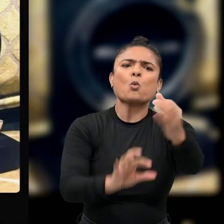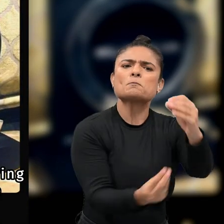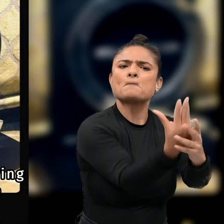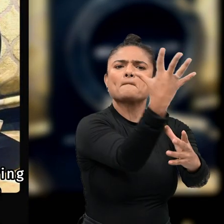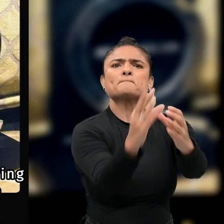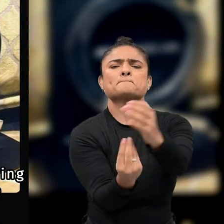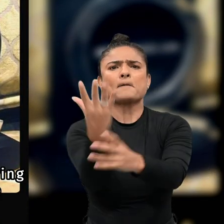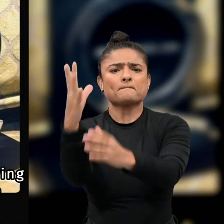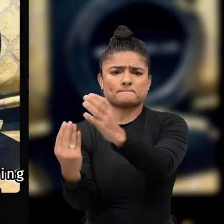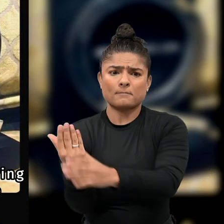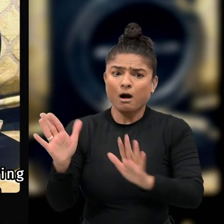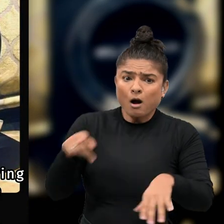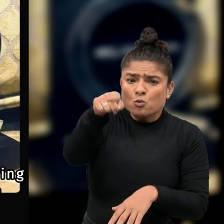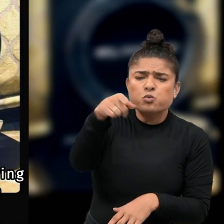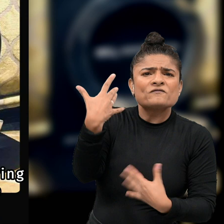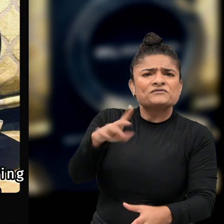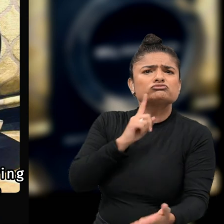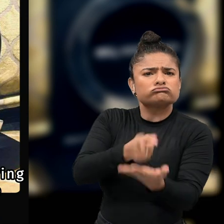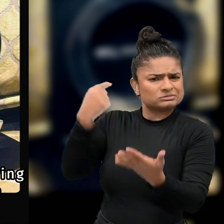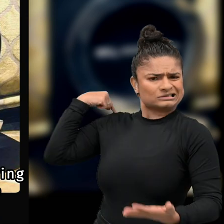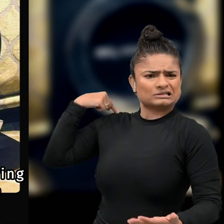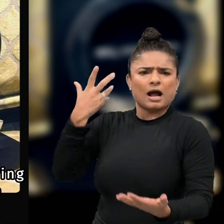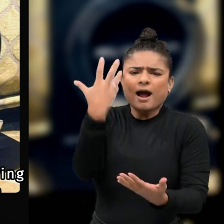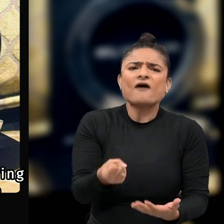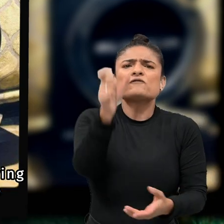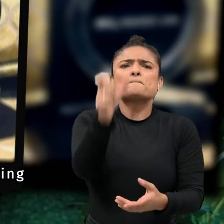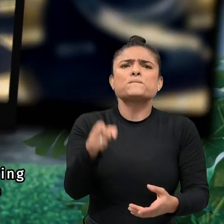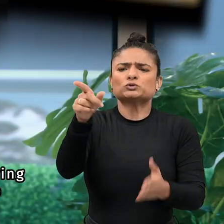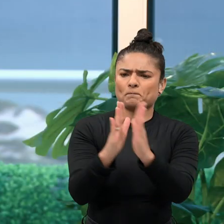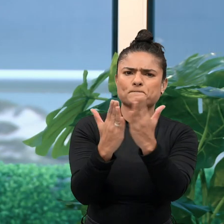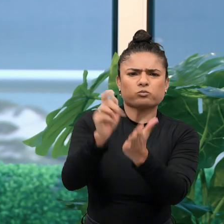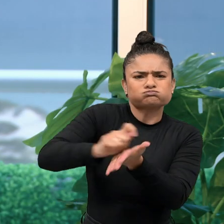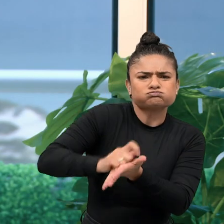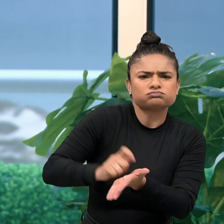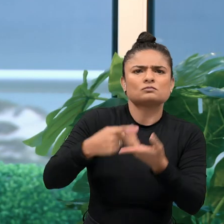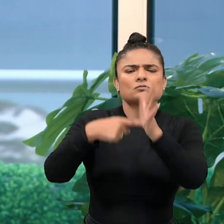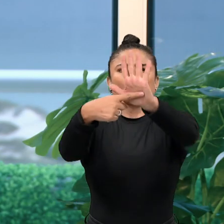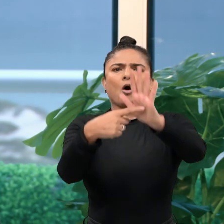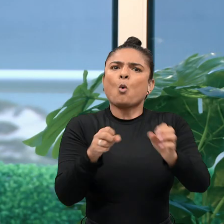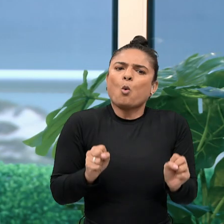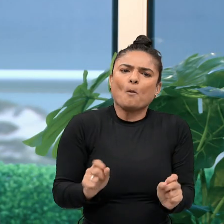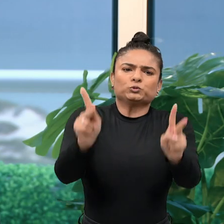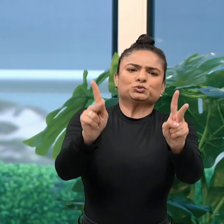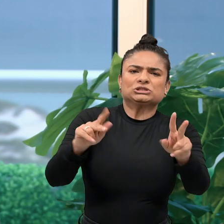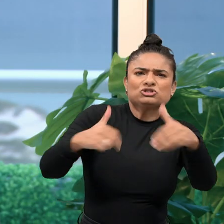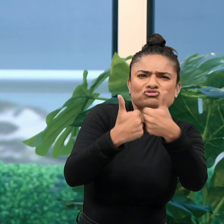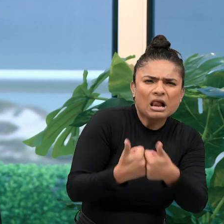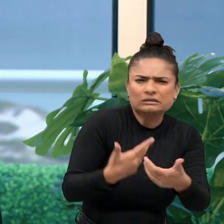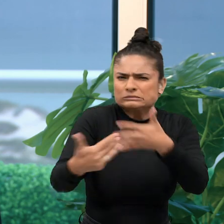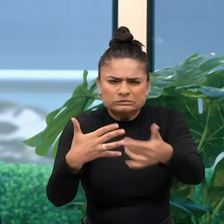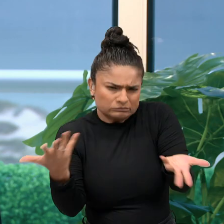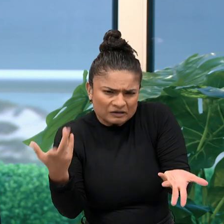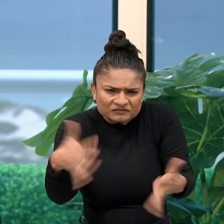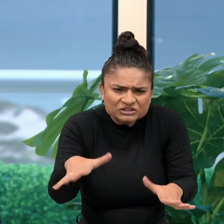As you mentioned, it starts off with having an appreciation for all that you have and the opportunities and the capabilities that you have,